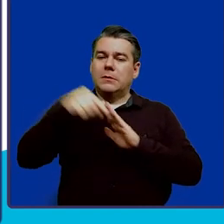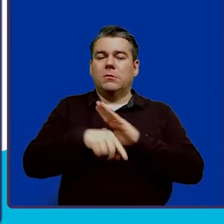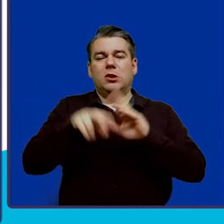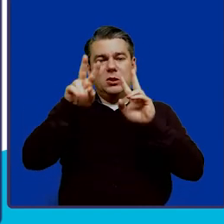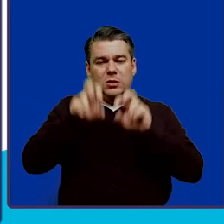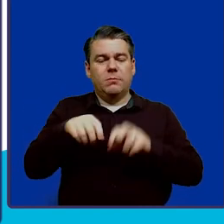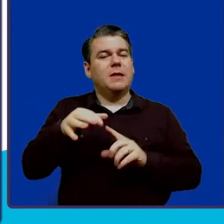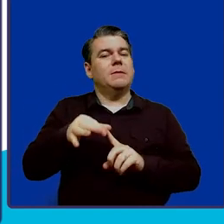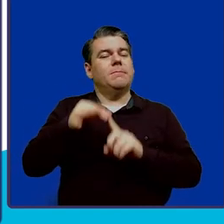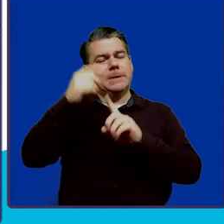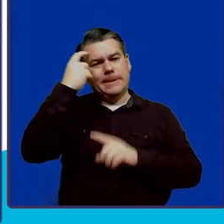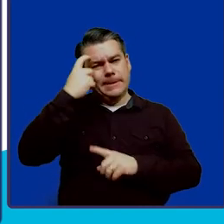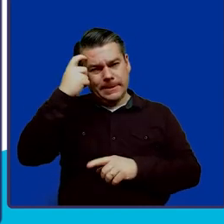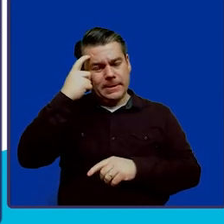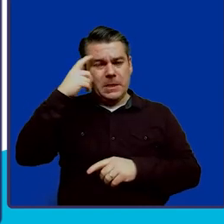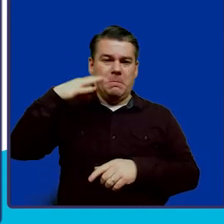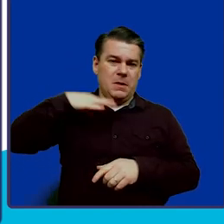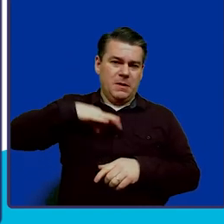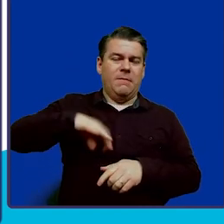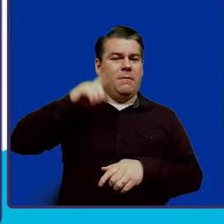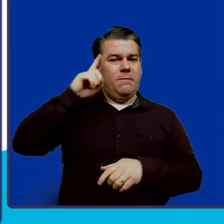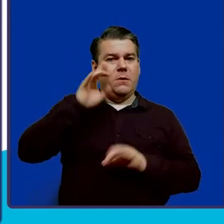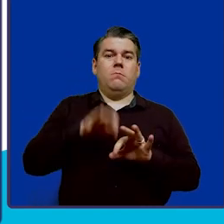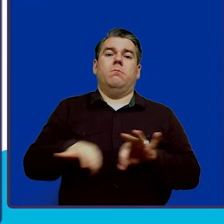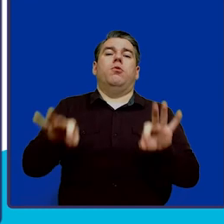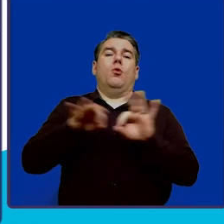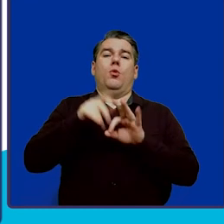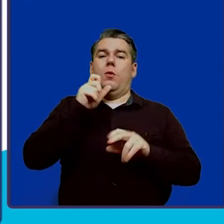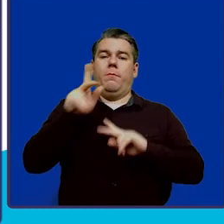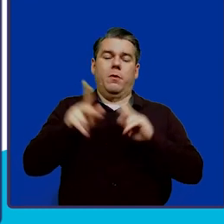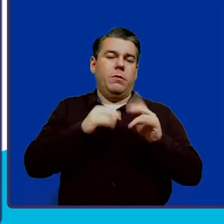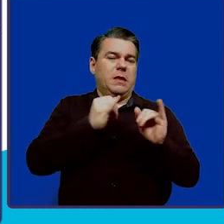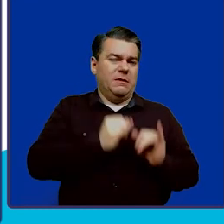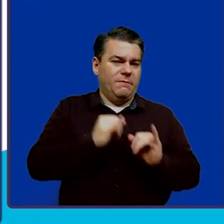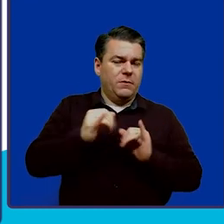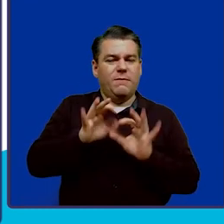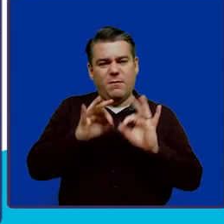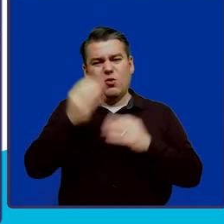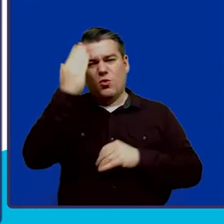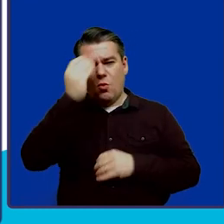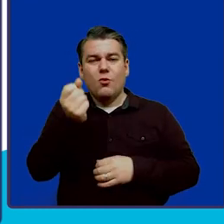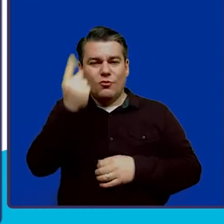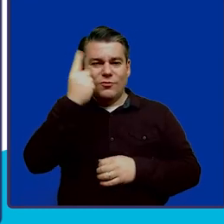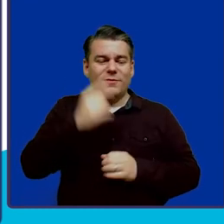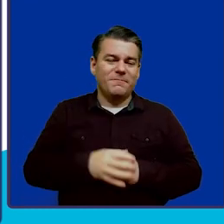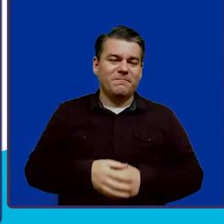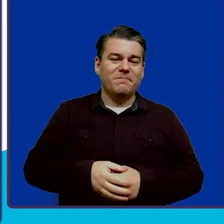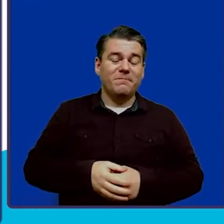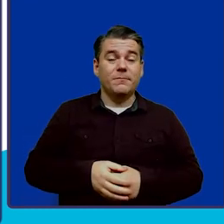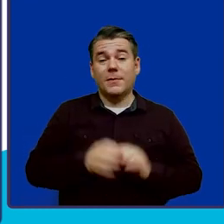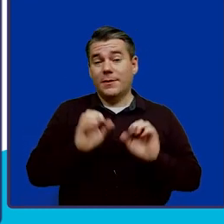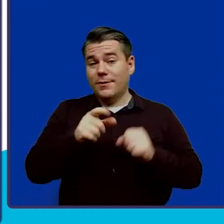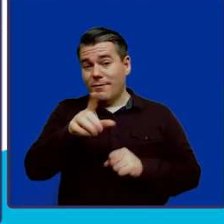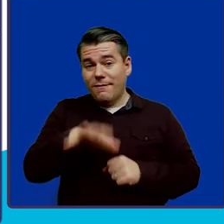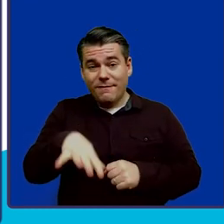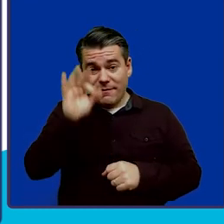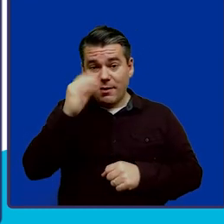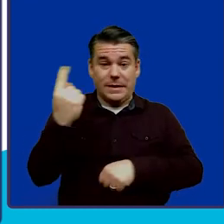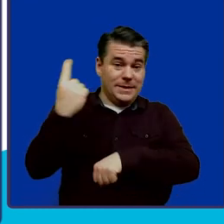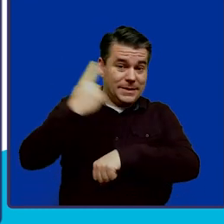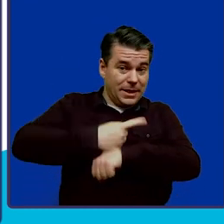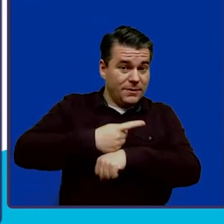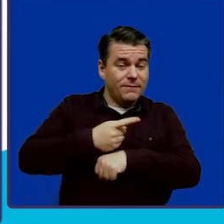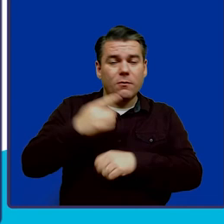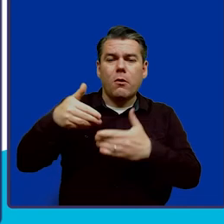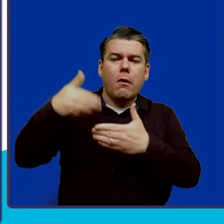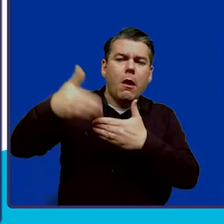the special considerations and benefits that are important for individuals and families to know and understand. So you can find the dates for